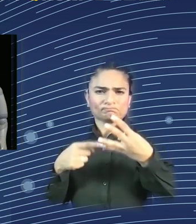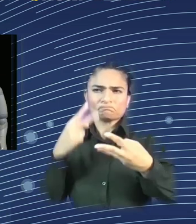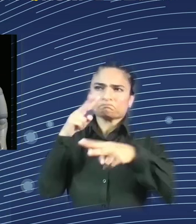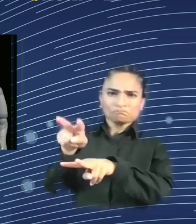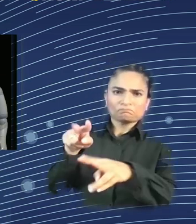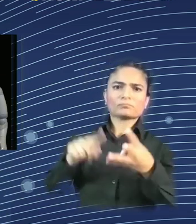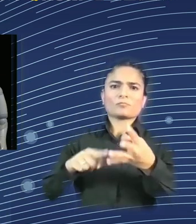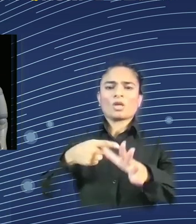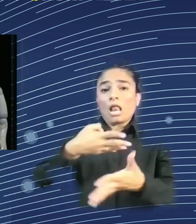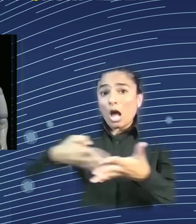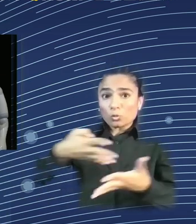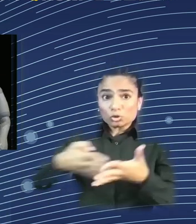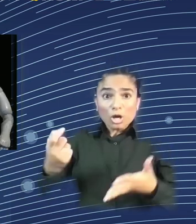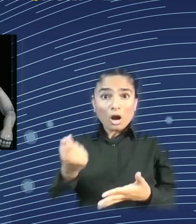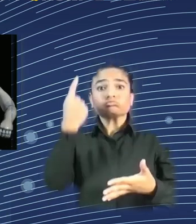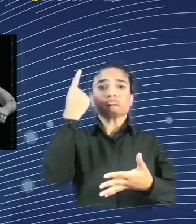facts.